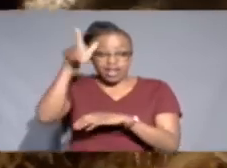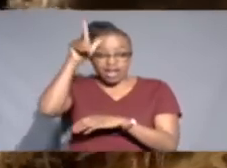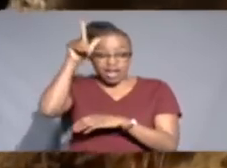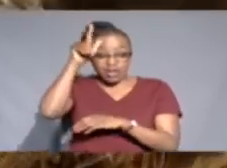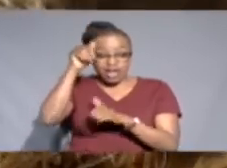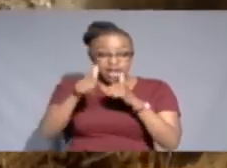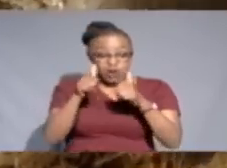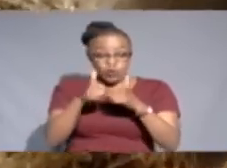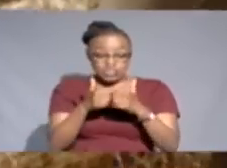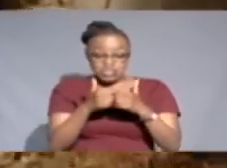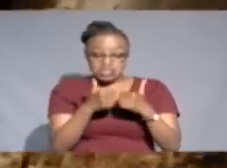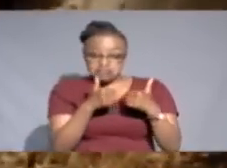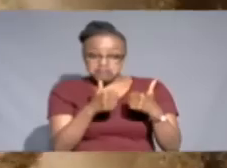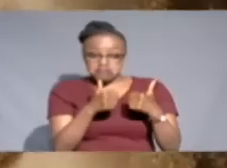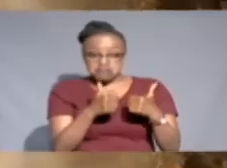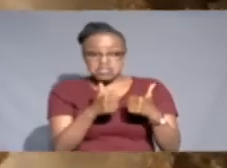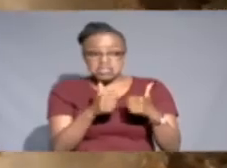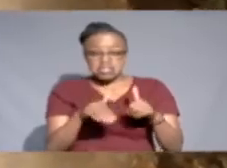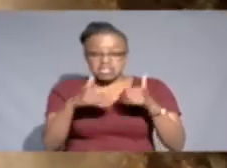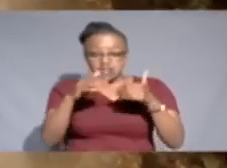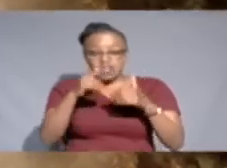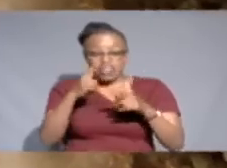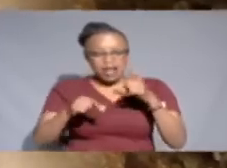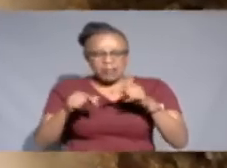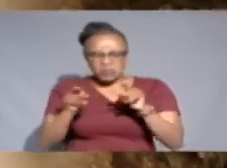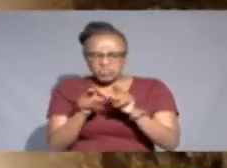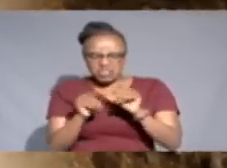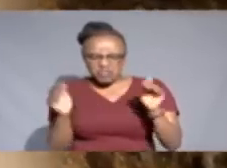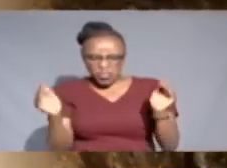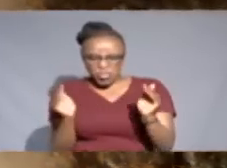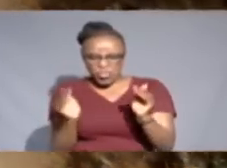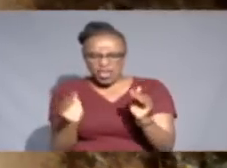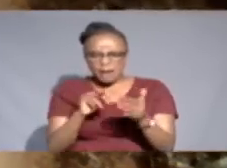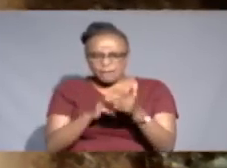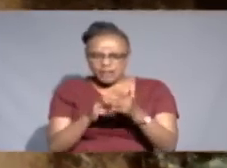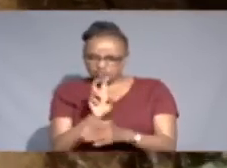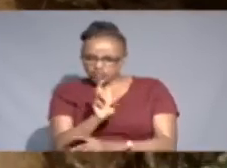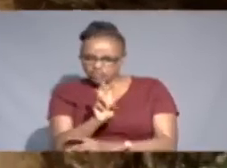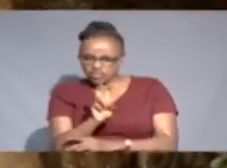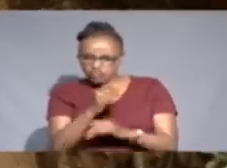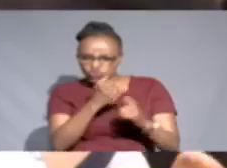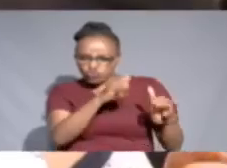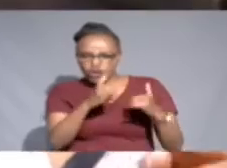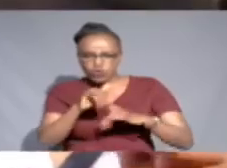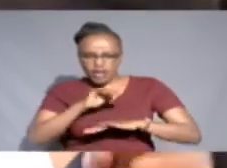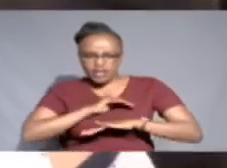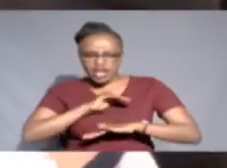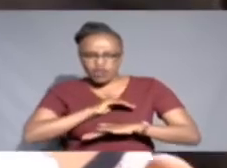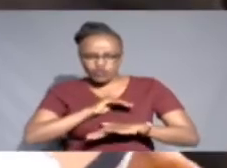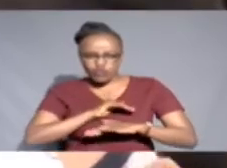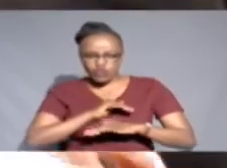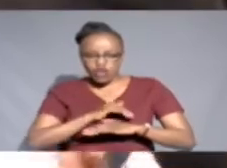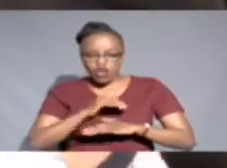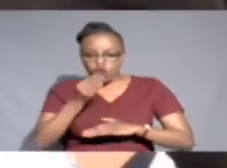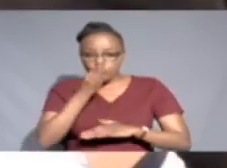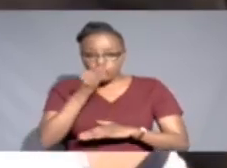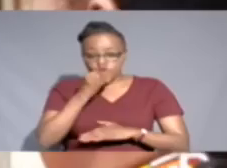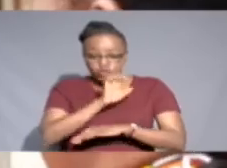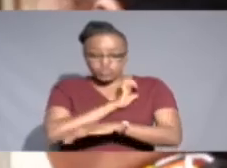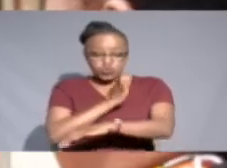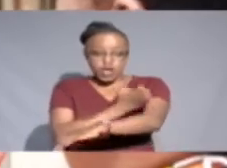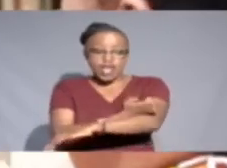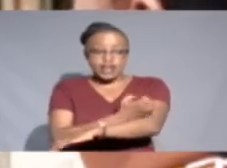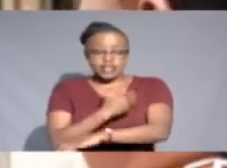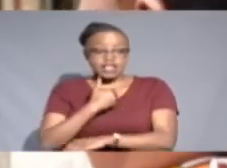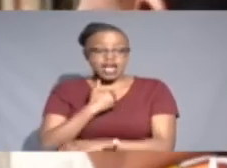is emaciated, giving you the right milk. By doing the body score, you have to give them enough food for their energy.